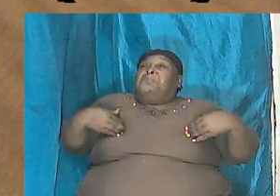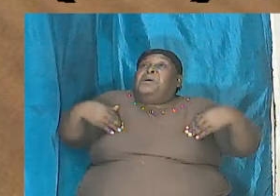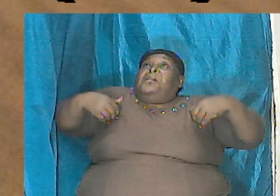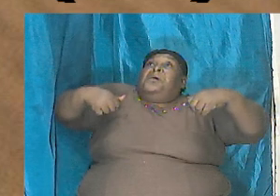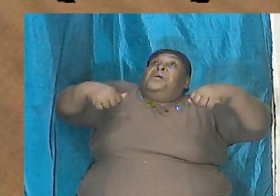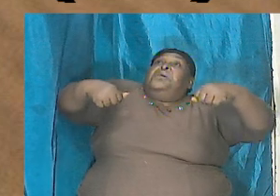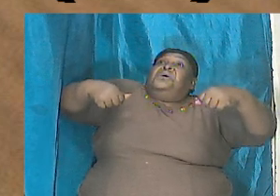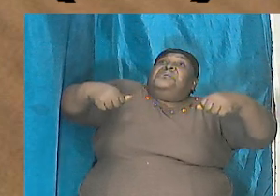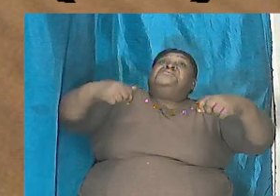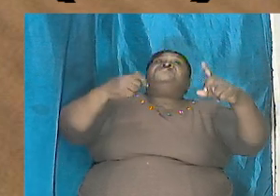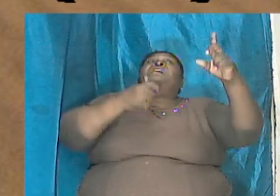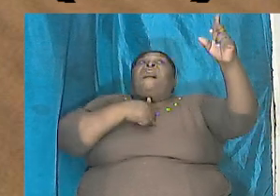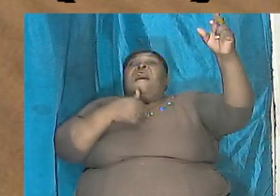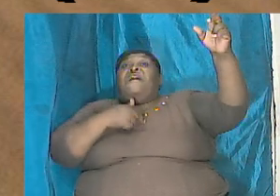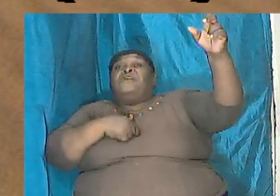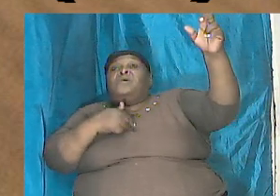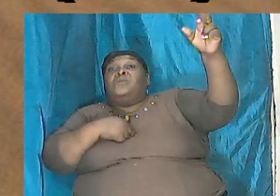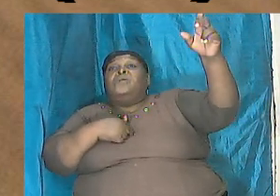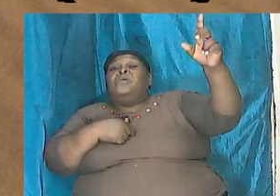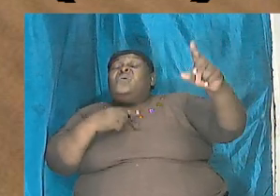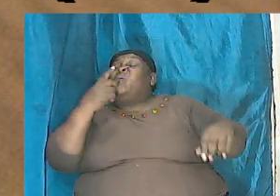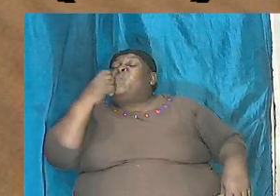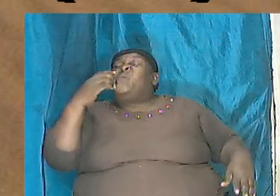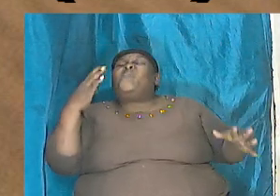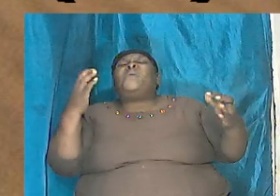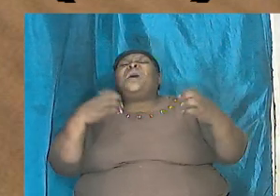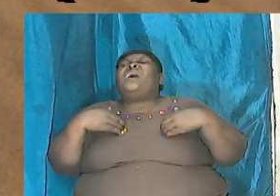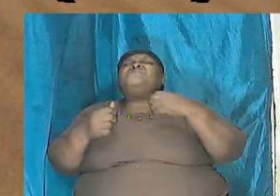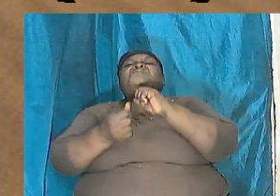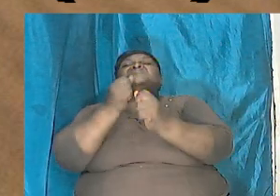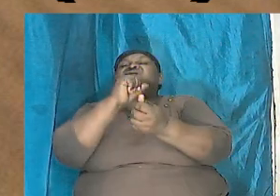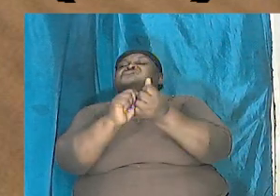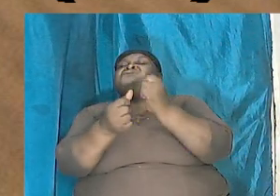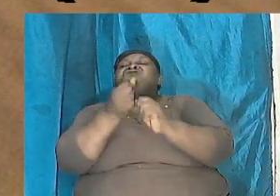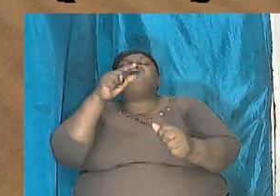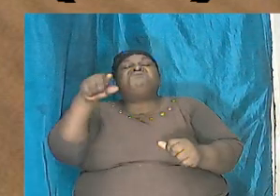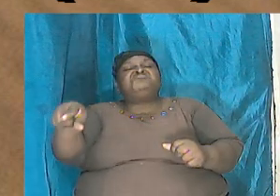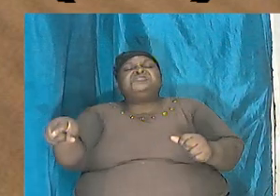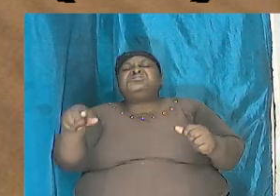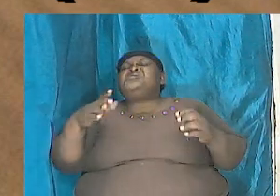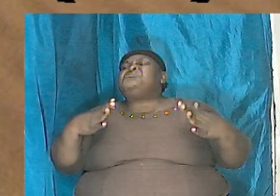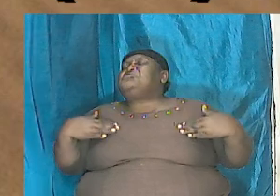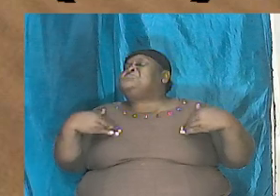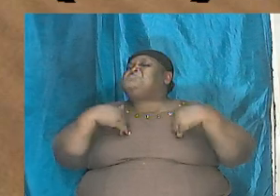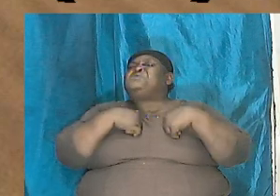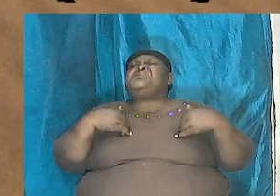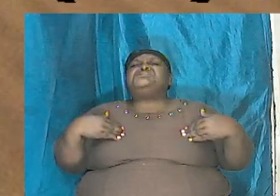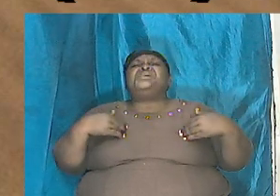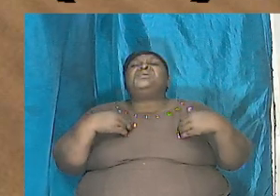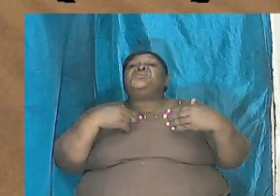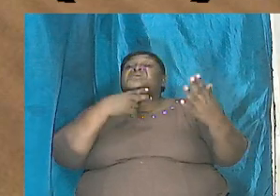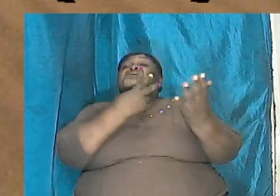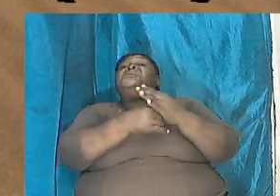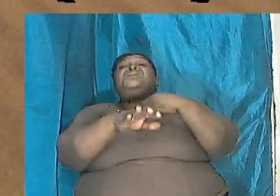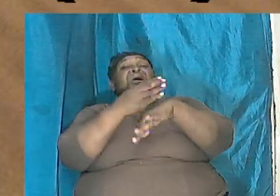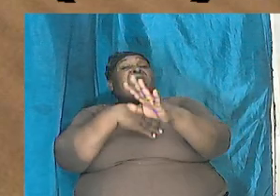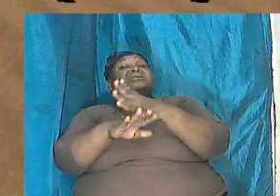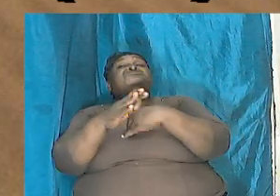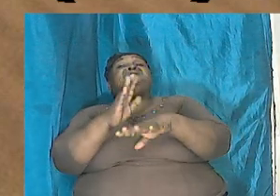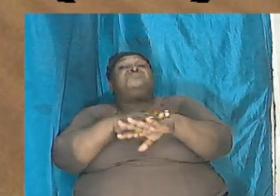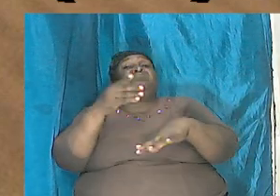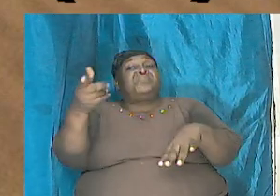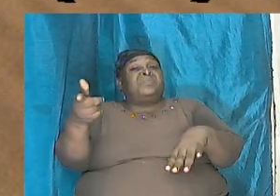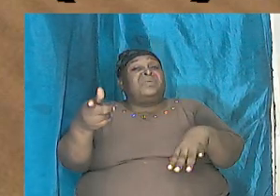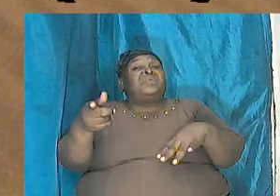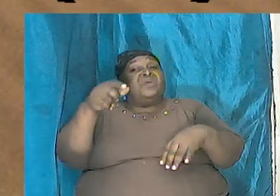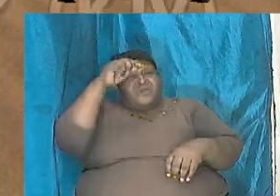I will have to deal with this beast if he is to be dealt with lay thy hand upon him and remember